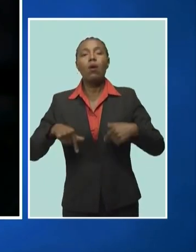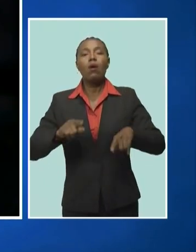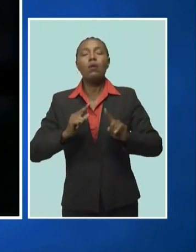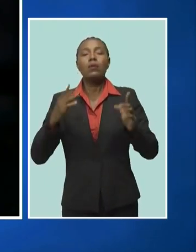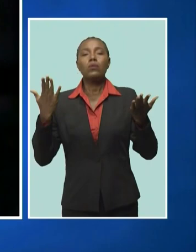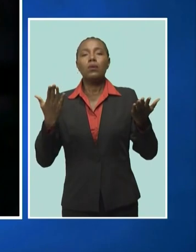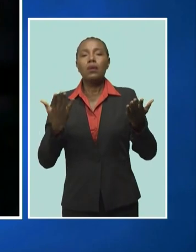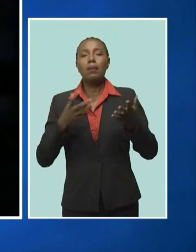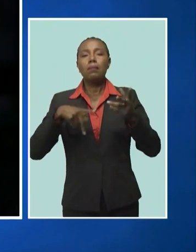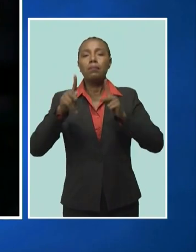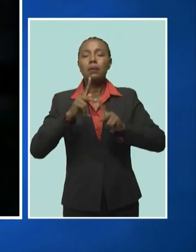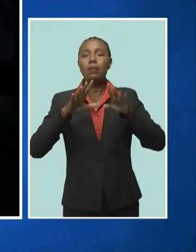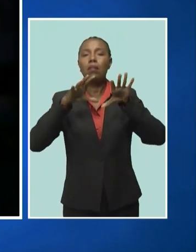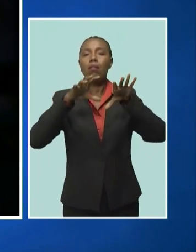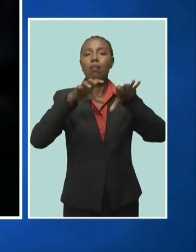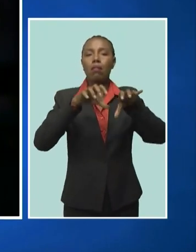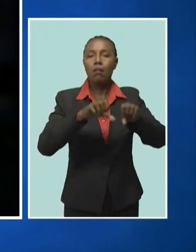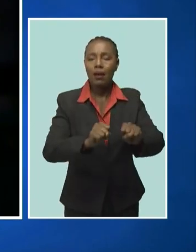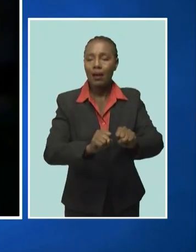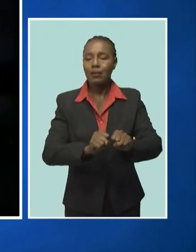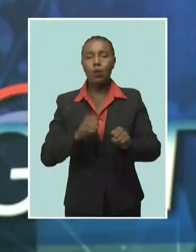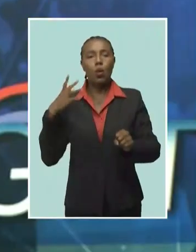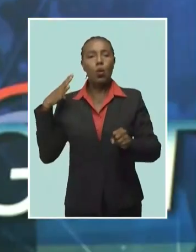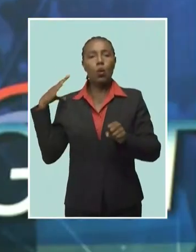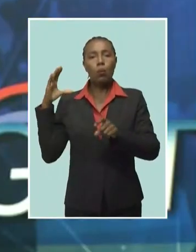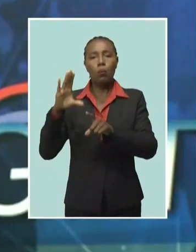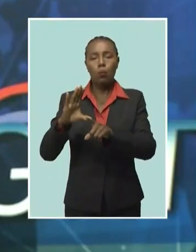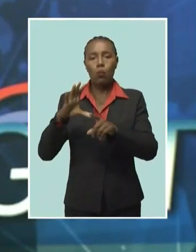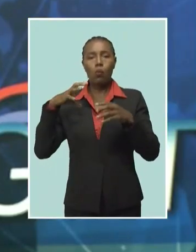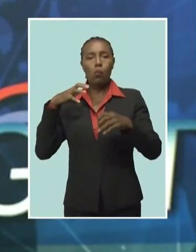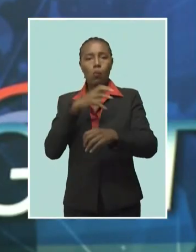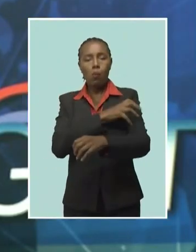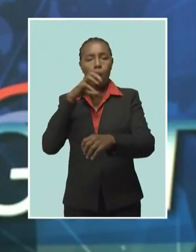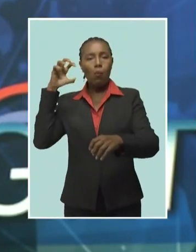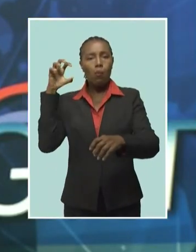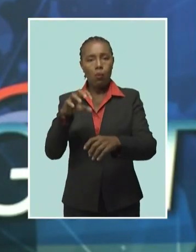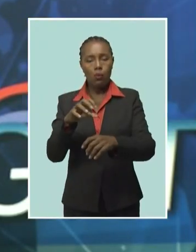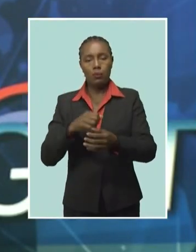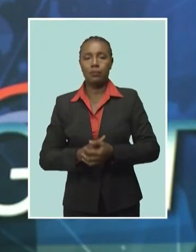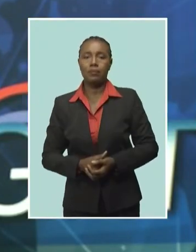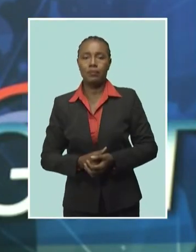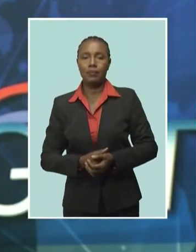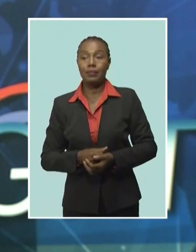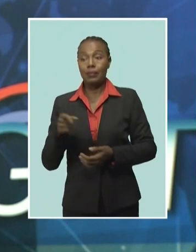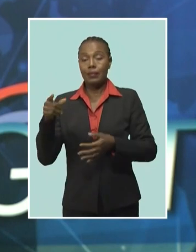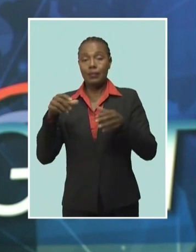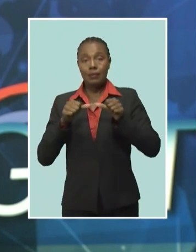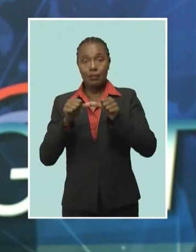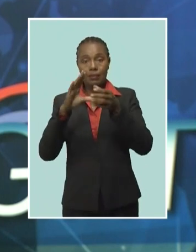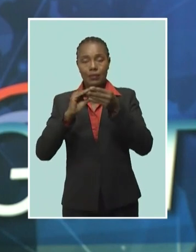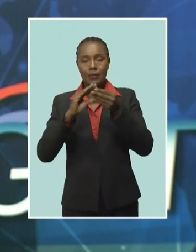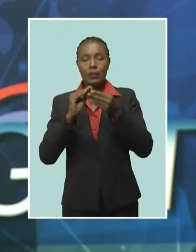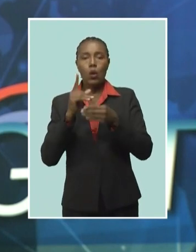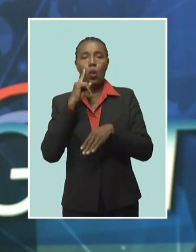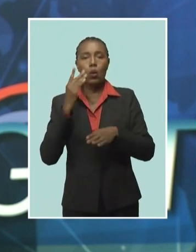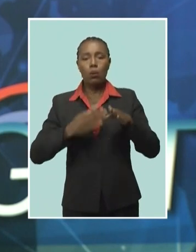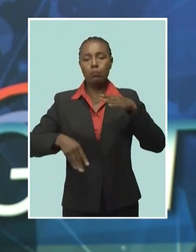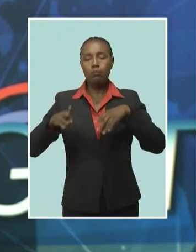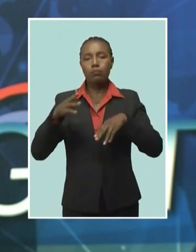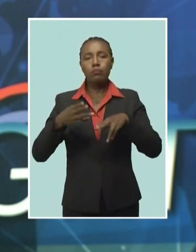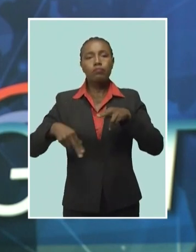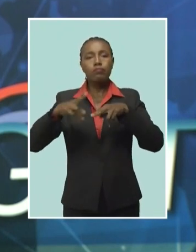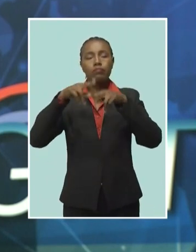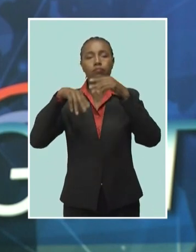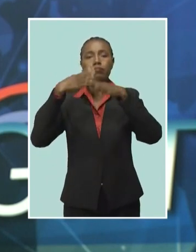ownership, empowering the people. Minister Sutherland says it is all about building generational wealth so that